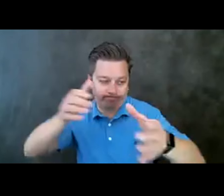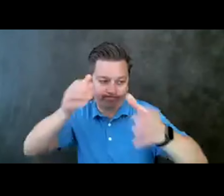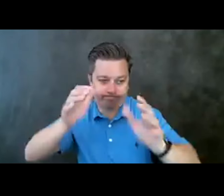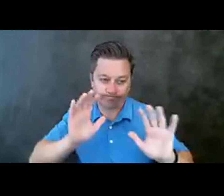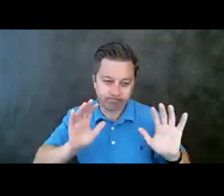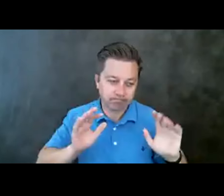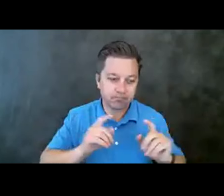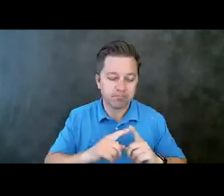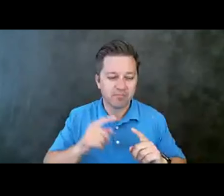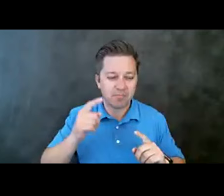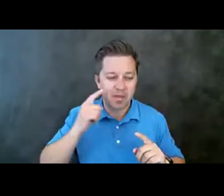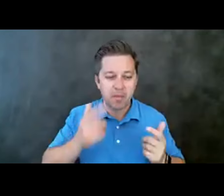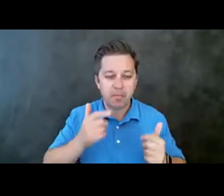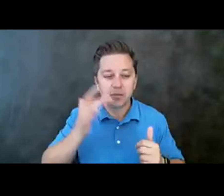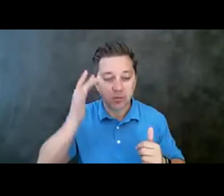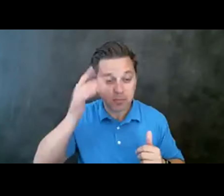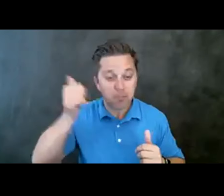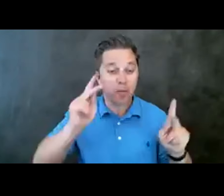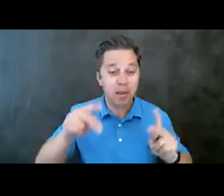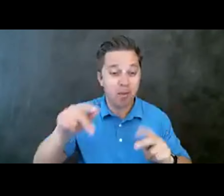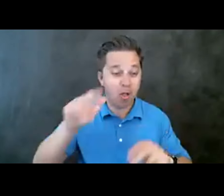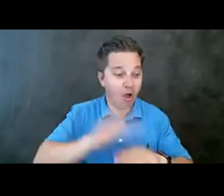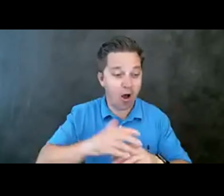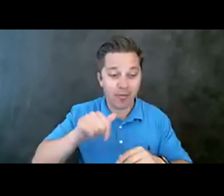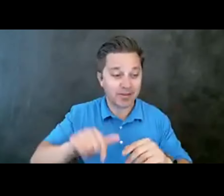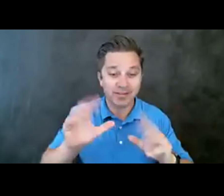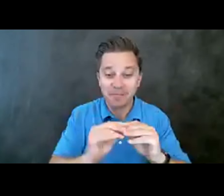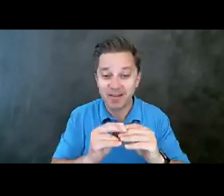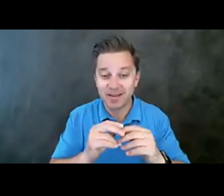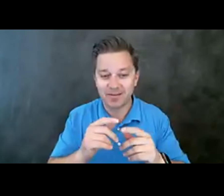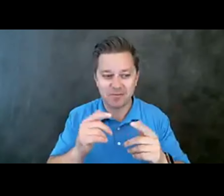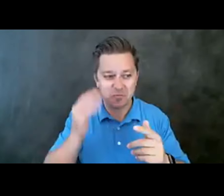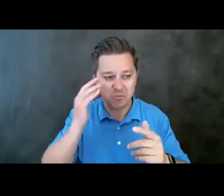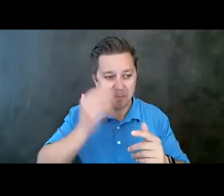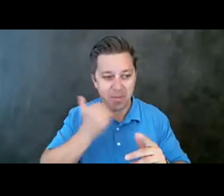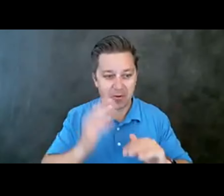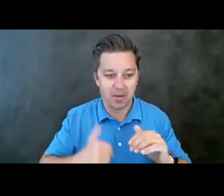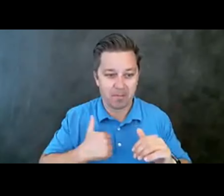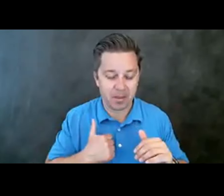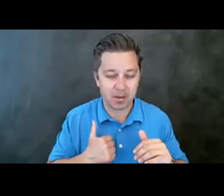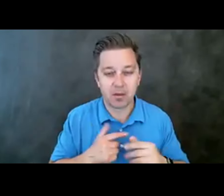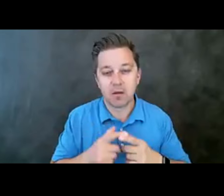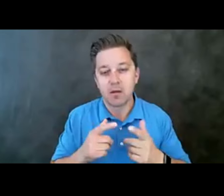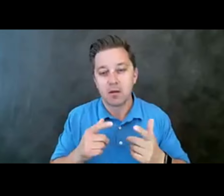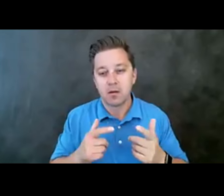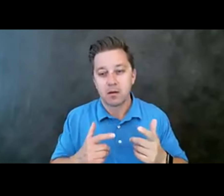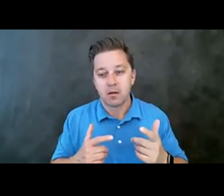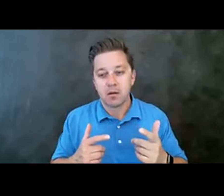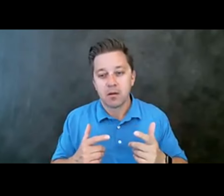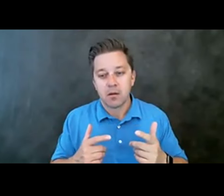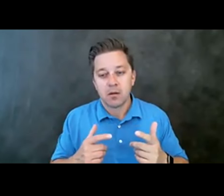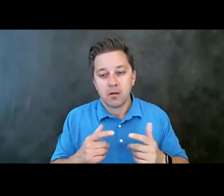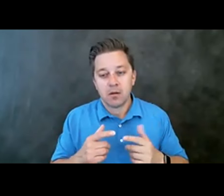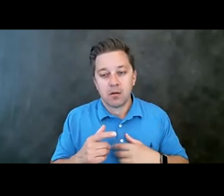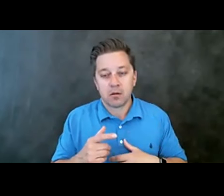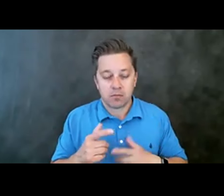there's probably smarter people on the call who are more versed in this. I would say the, the ideal situation would be more disposals and to make